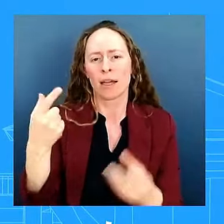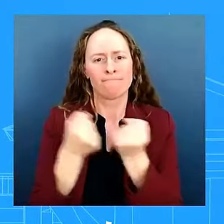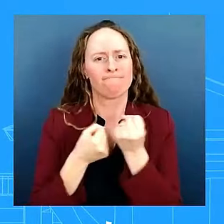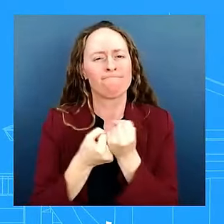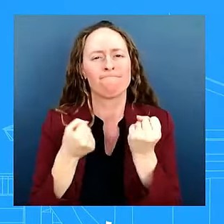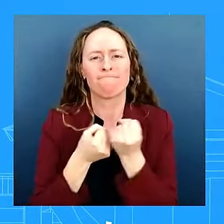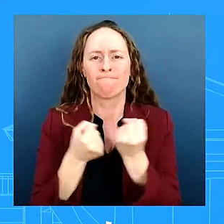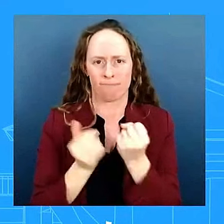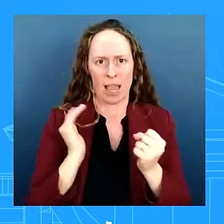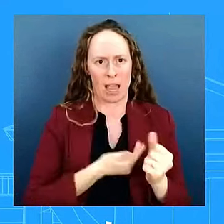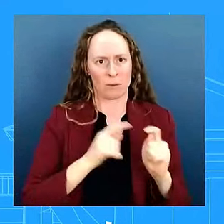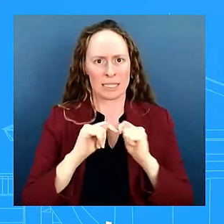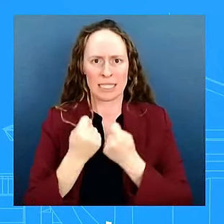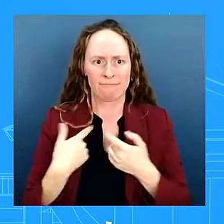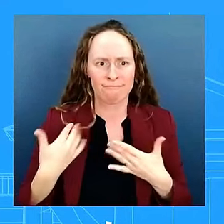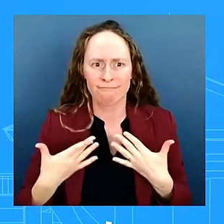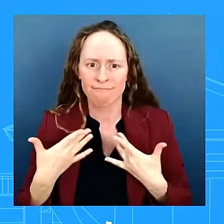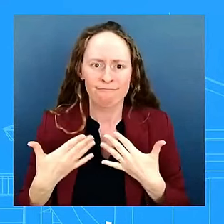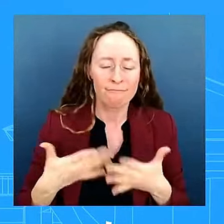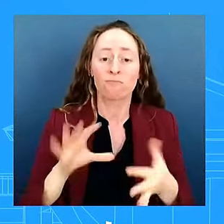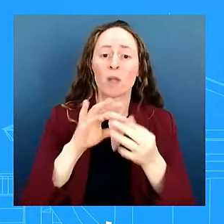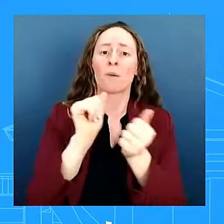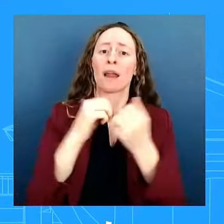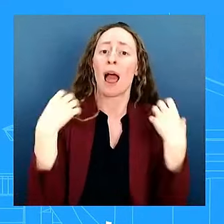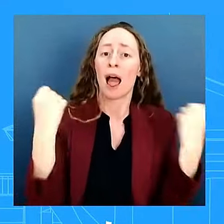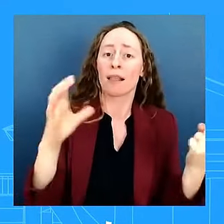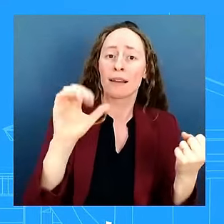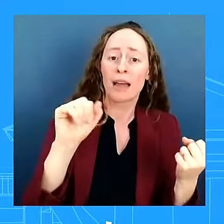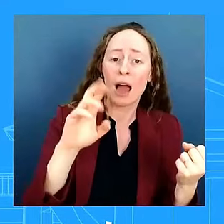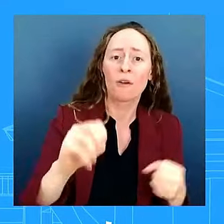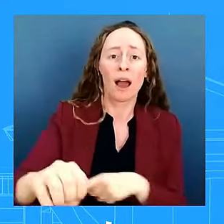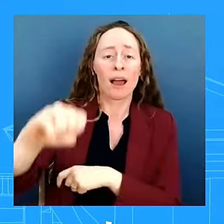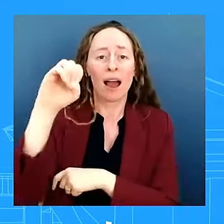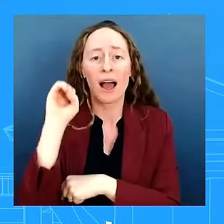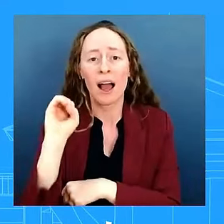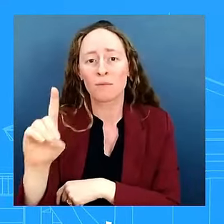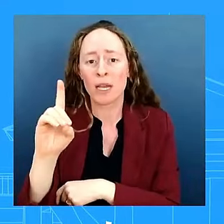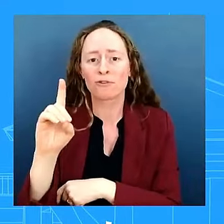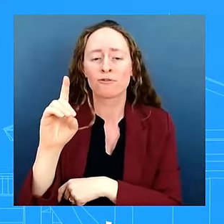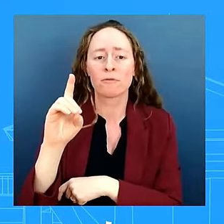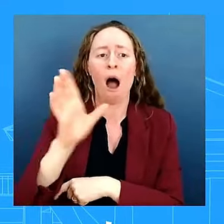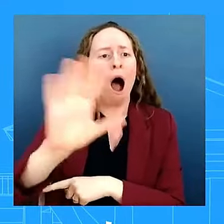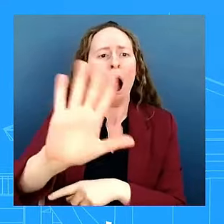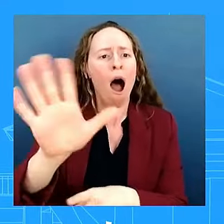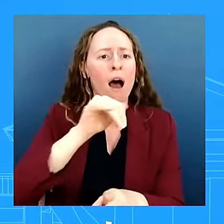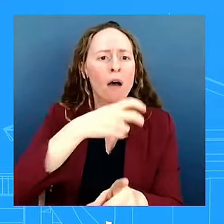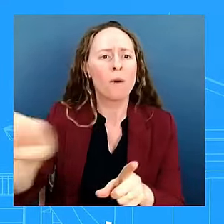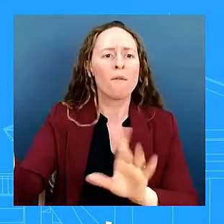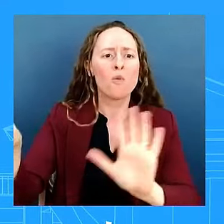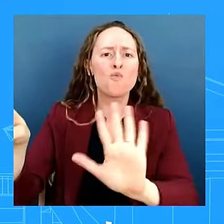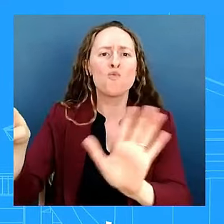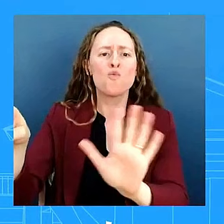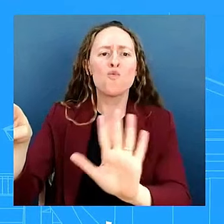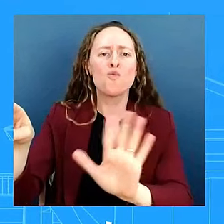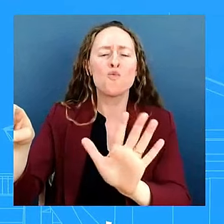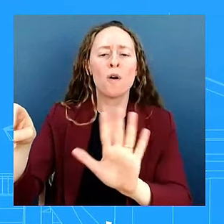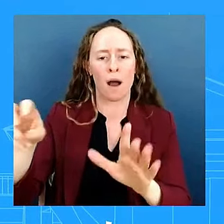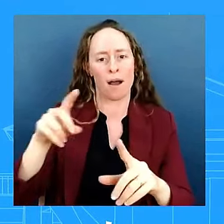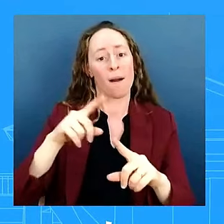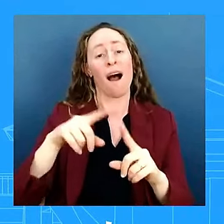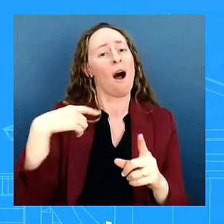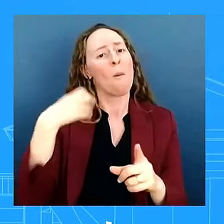education stories and she's not leaving but she's also been working on her own story on love